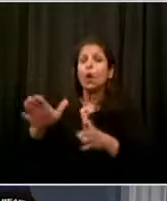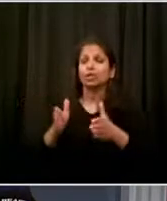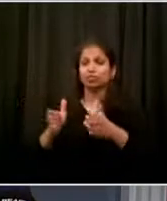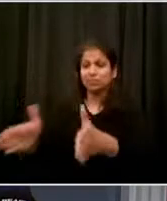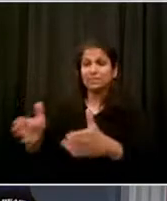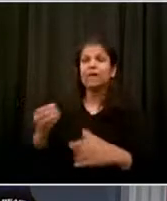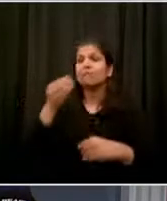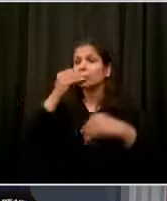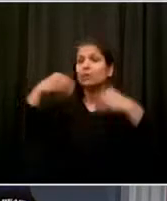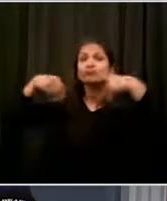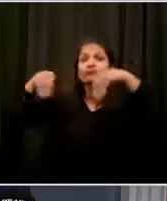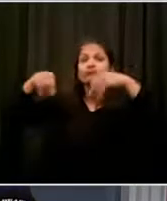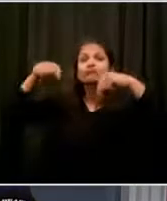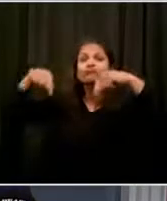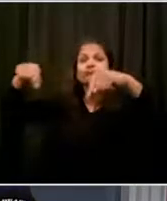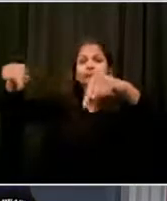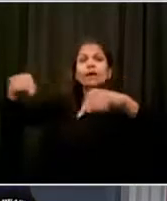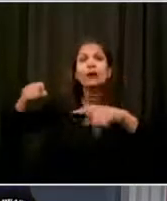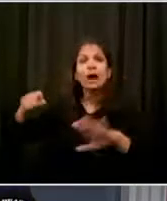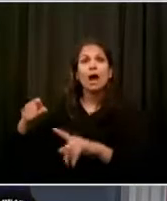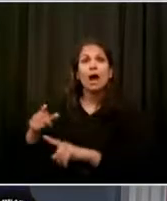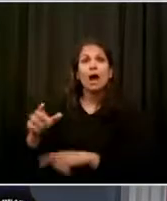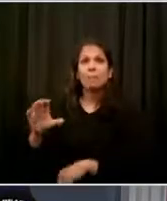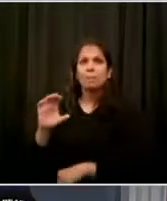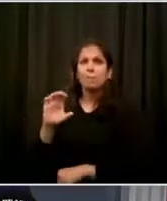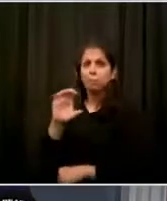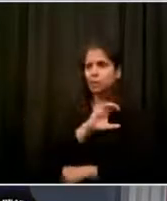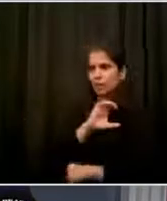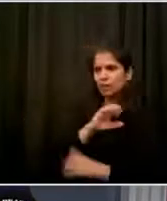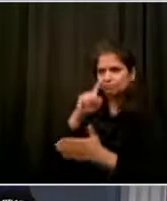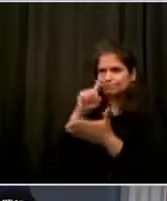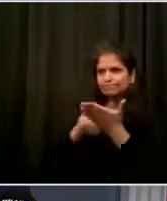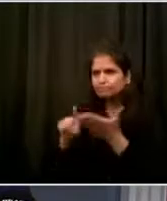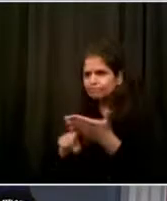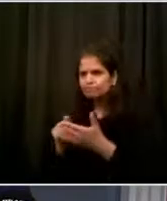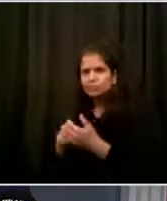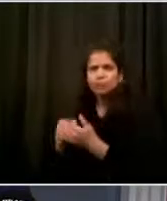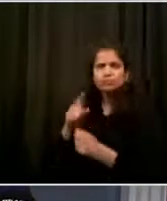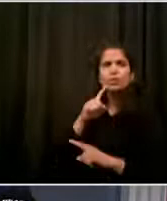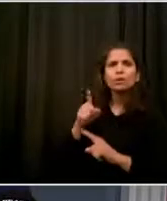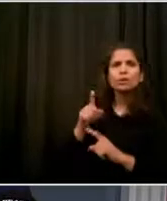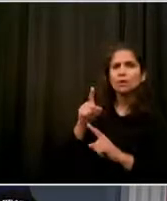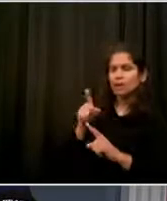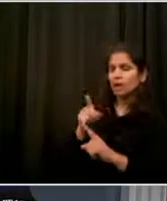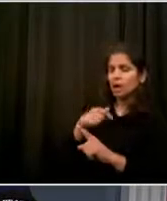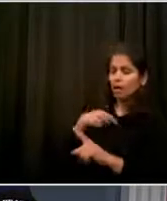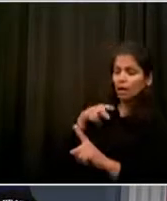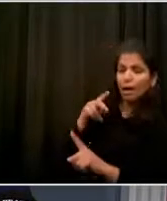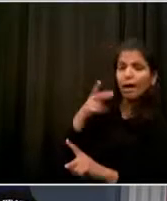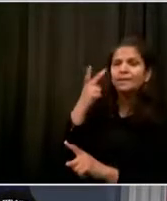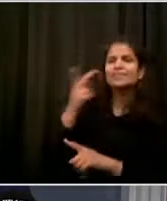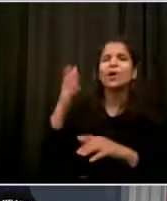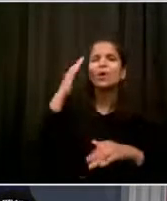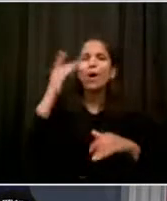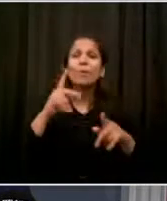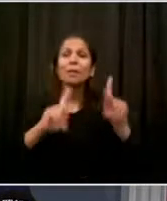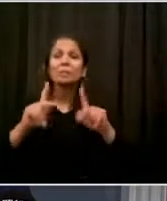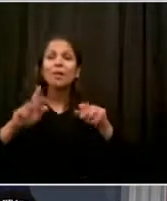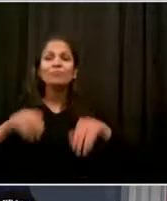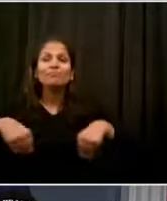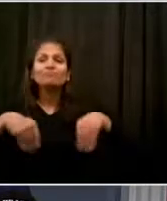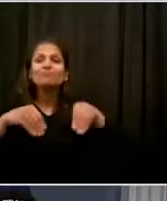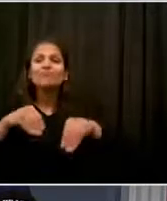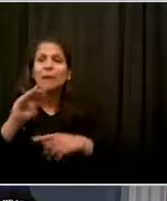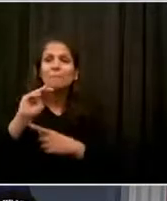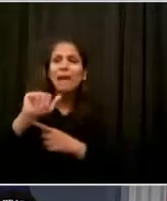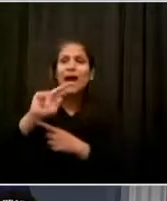We have to address the underlying reality of health care being a human right. That is not understood still in this nation but here in New York